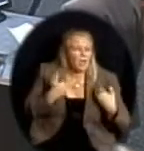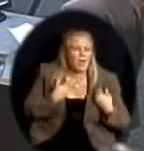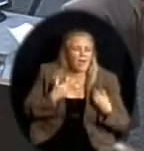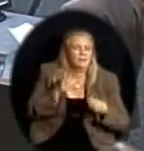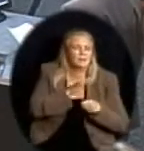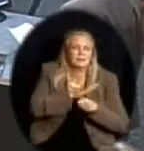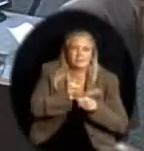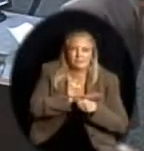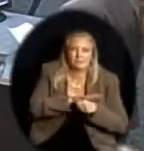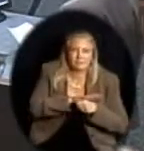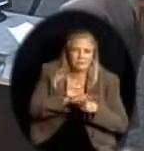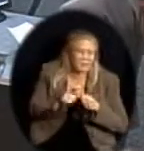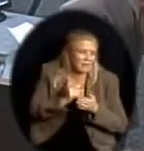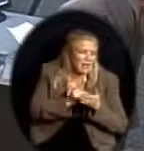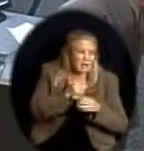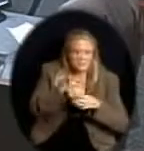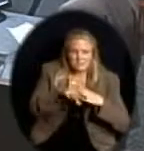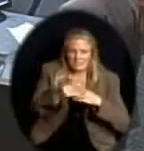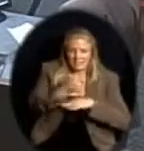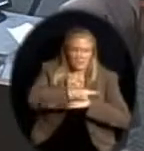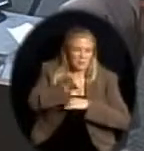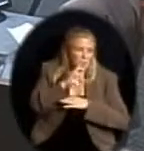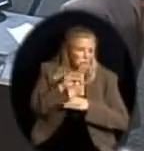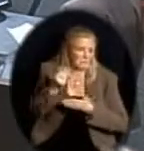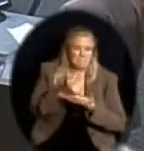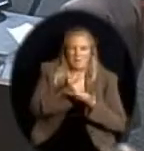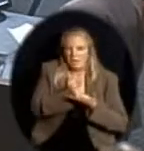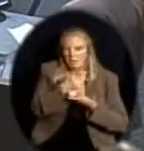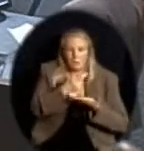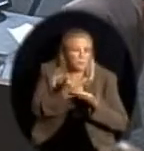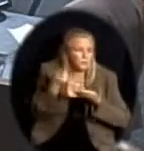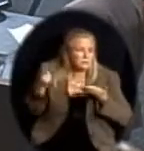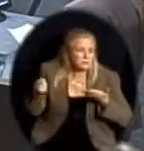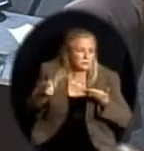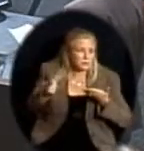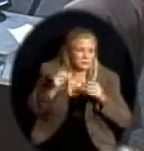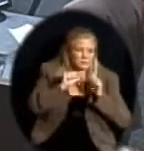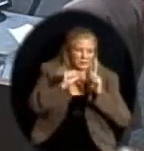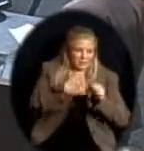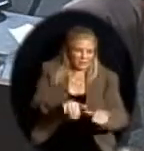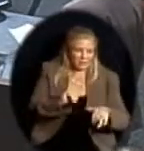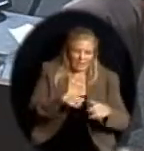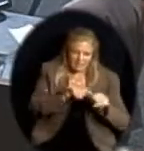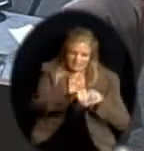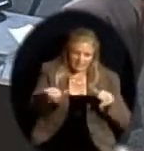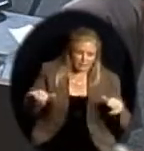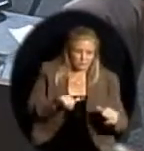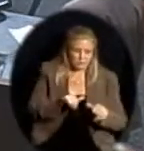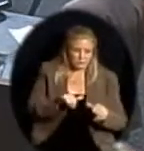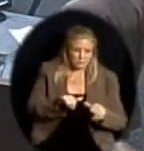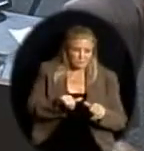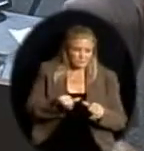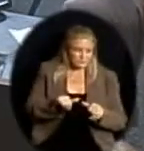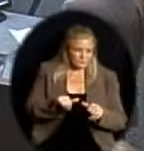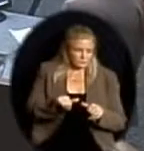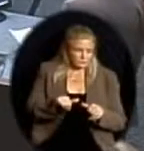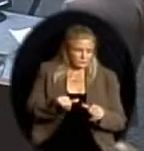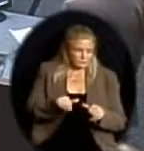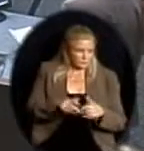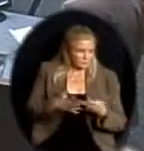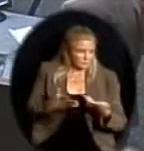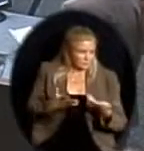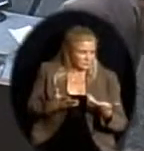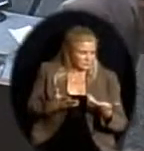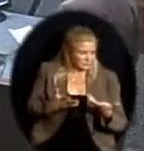hours in a day or people or money, disagree with me if you will, to meet that standard in my view. You know, one year after